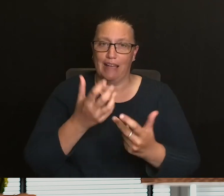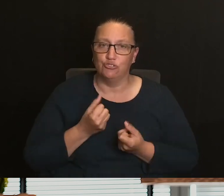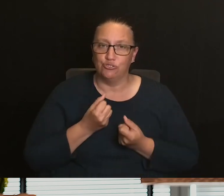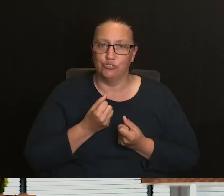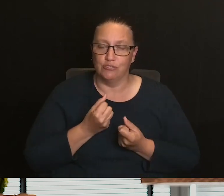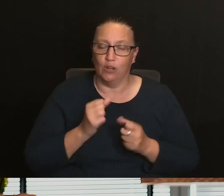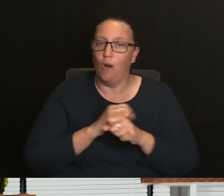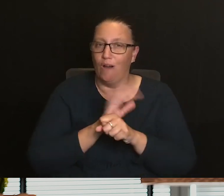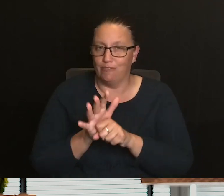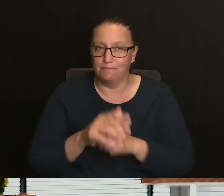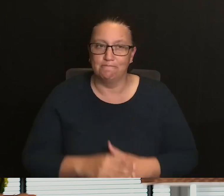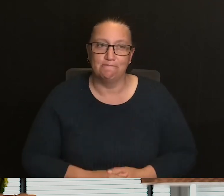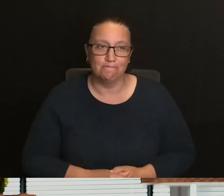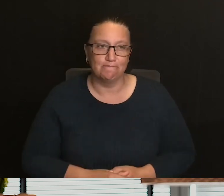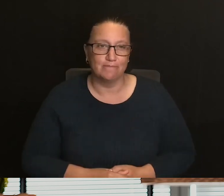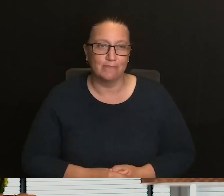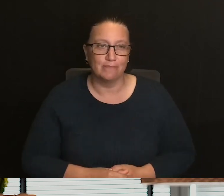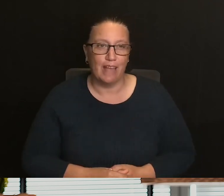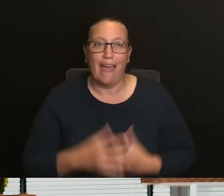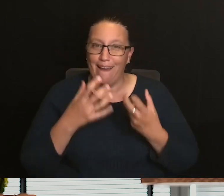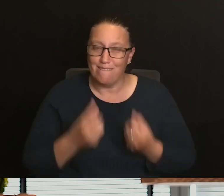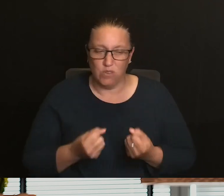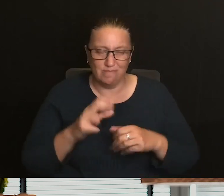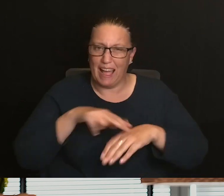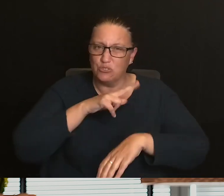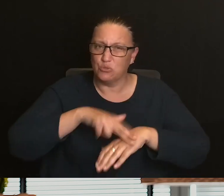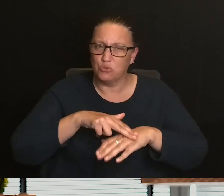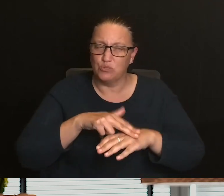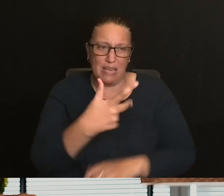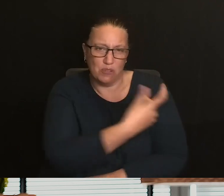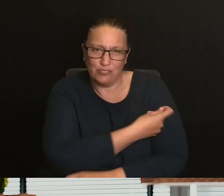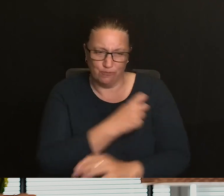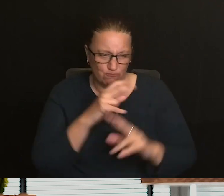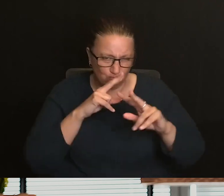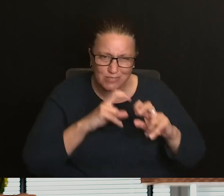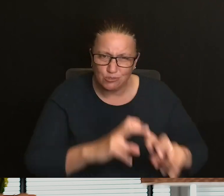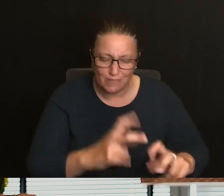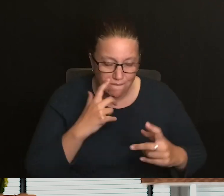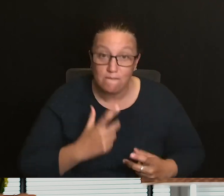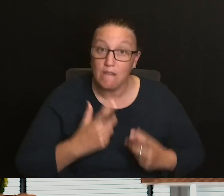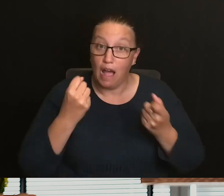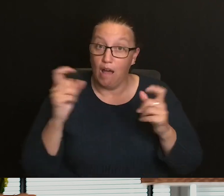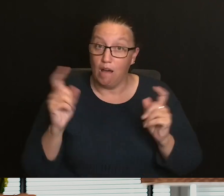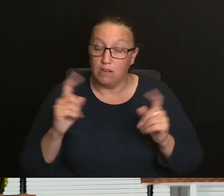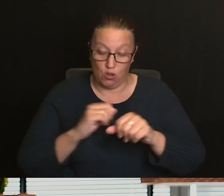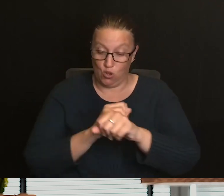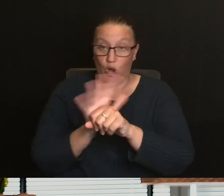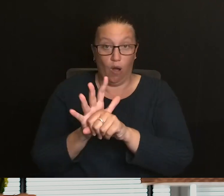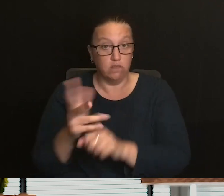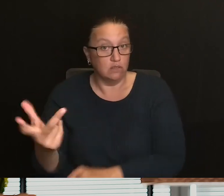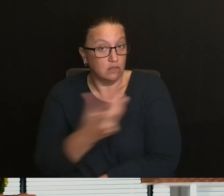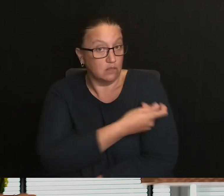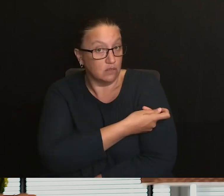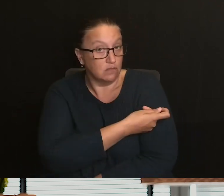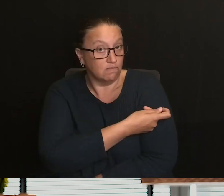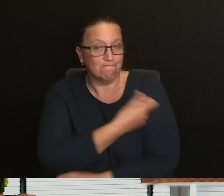Immunisation Research and Surveillance showed that COVID-19 vaccinations are particularly beneficial for people